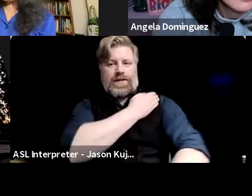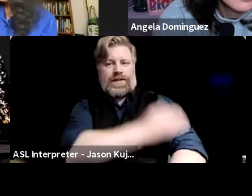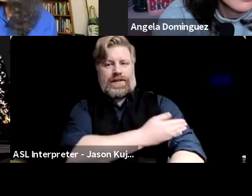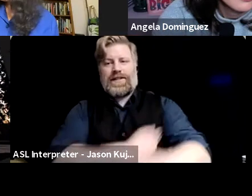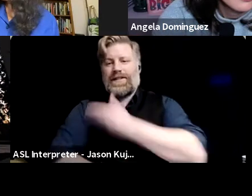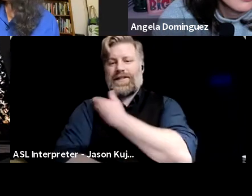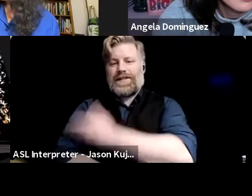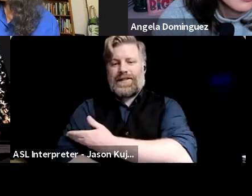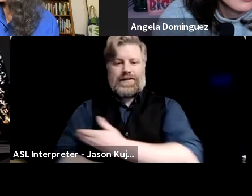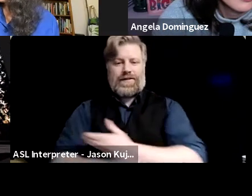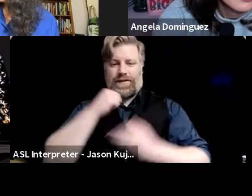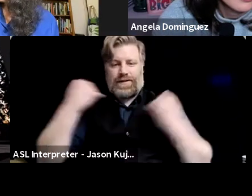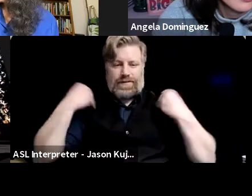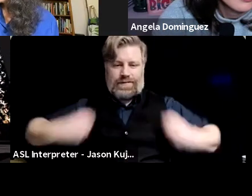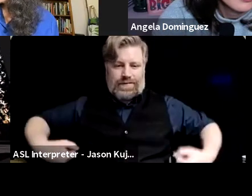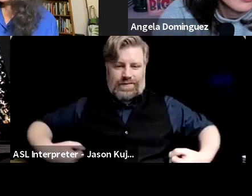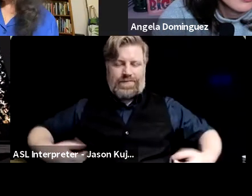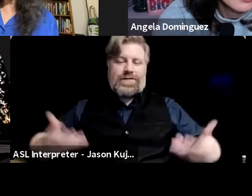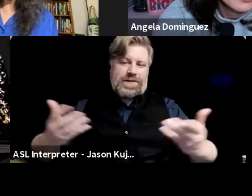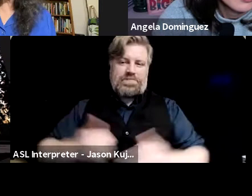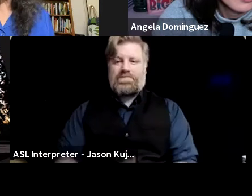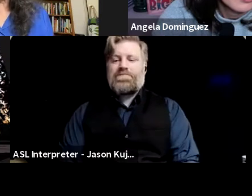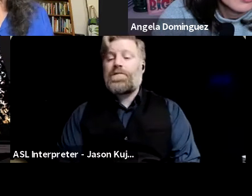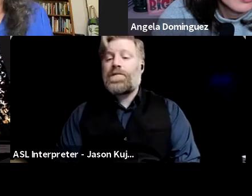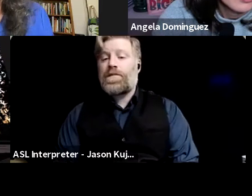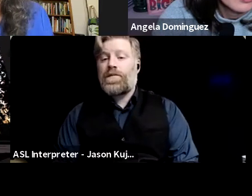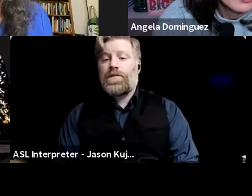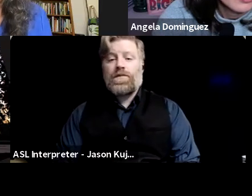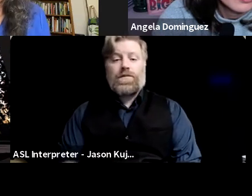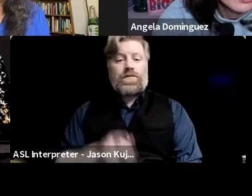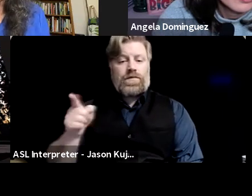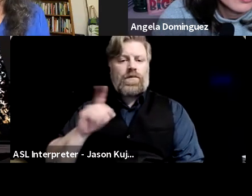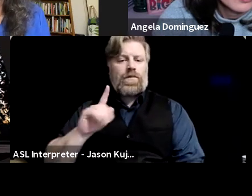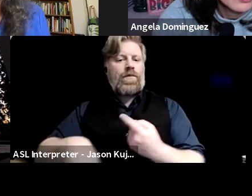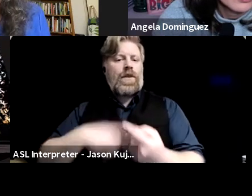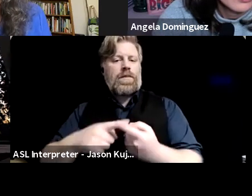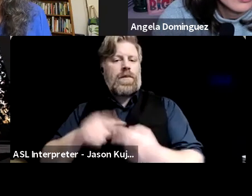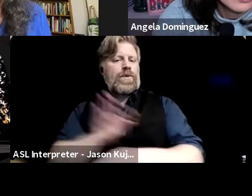of a t-shirt, but, um, it's about the singing vendors, uh,